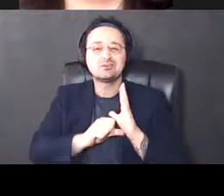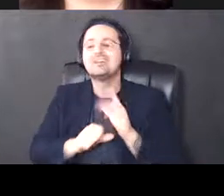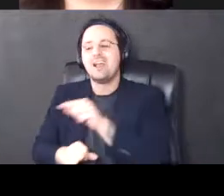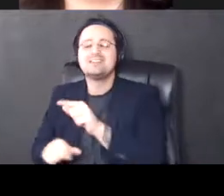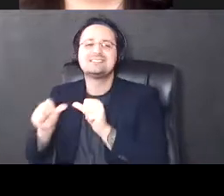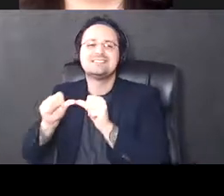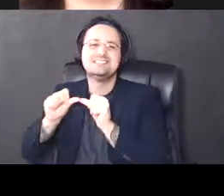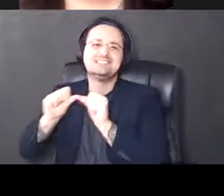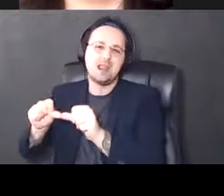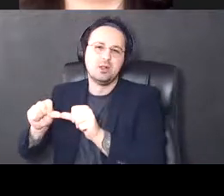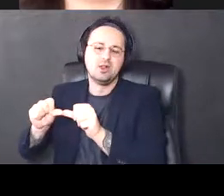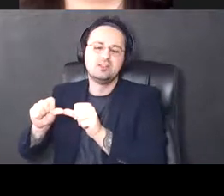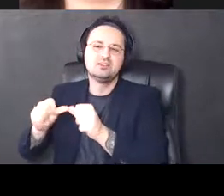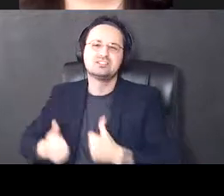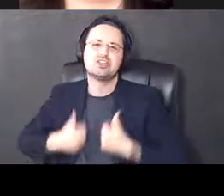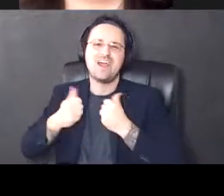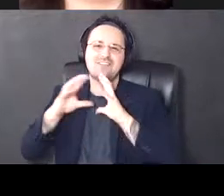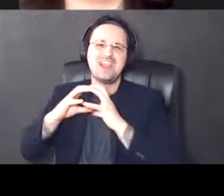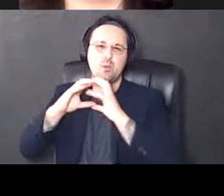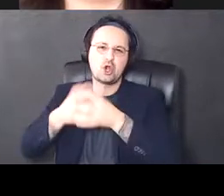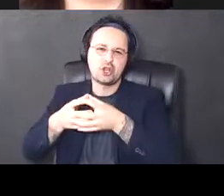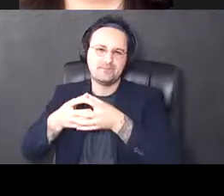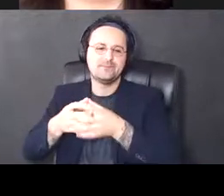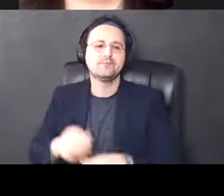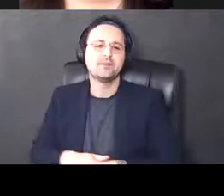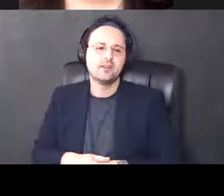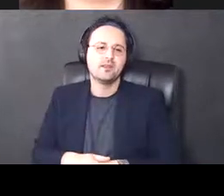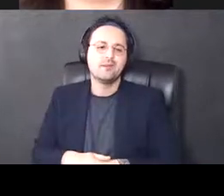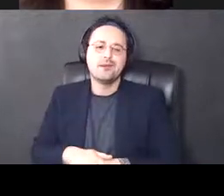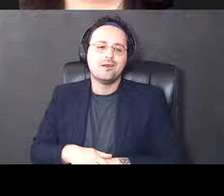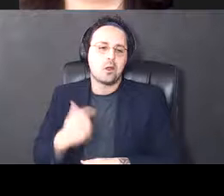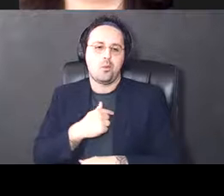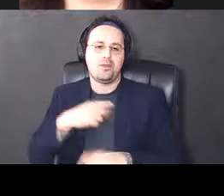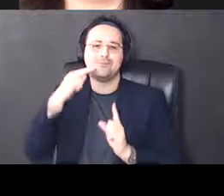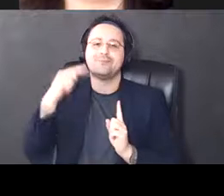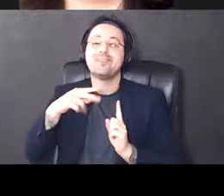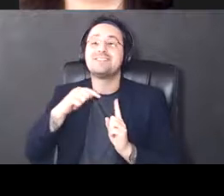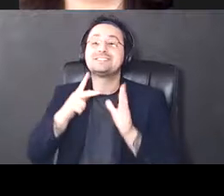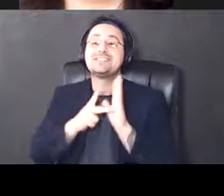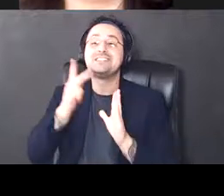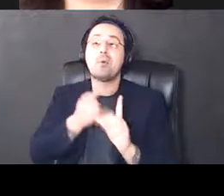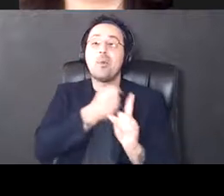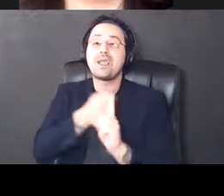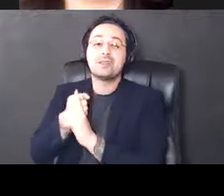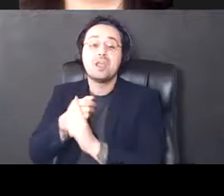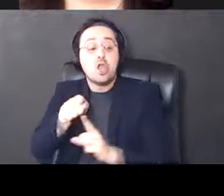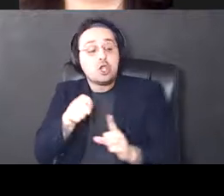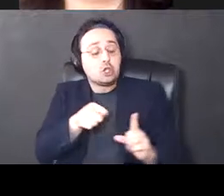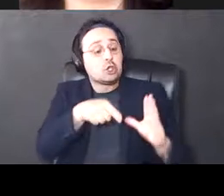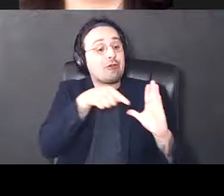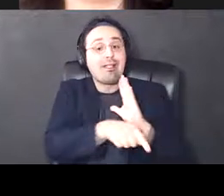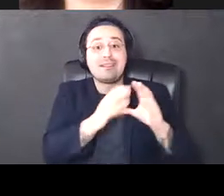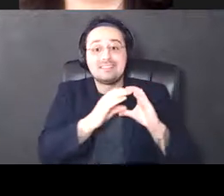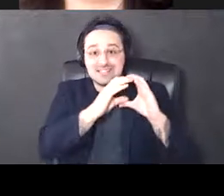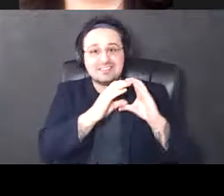surviving network. And so really we think about this as sort of a double whammy, right? Not only are you killing the cells, a